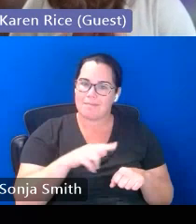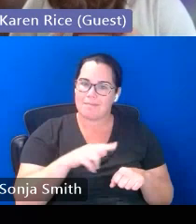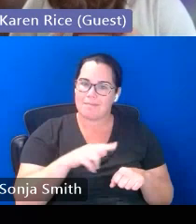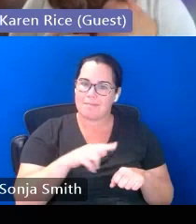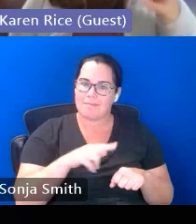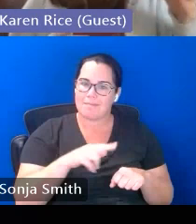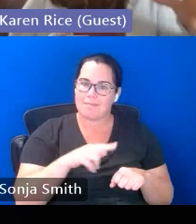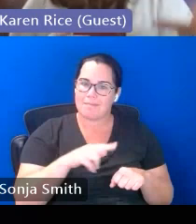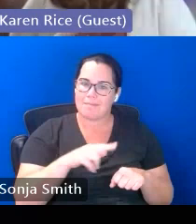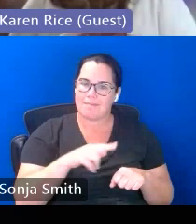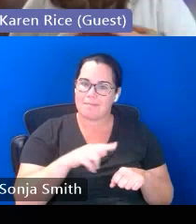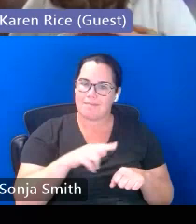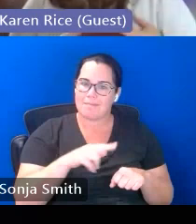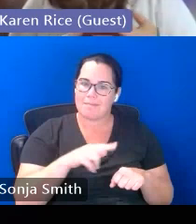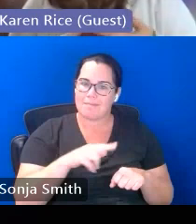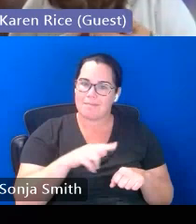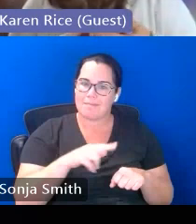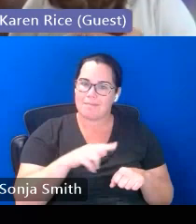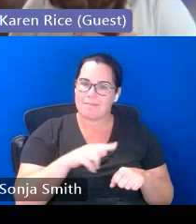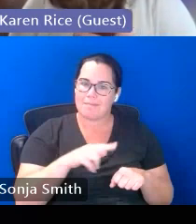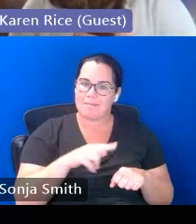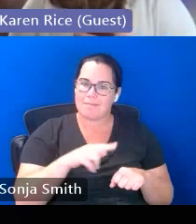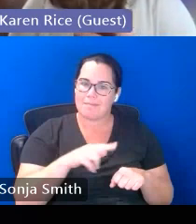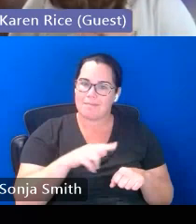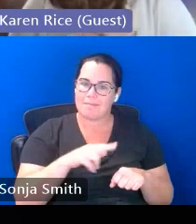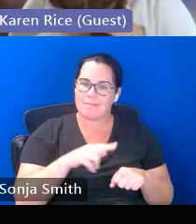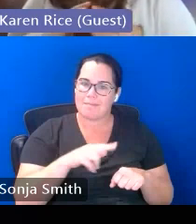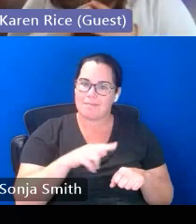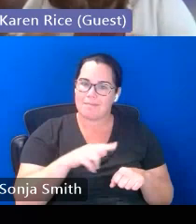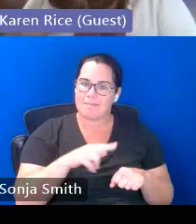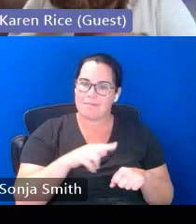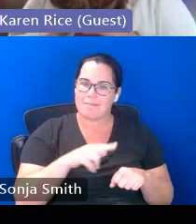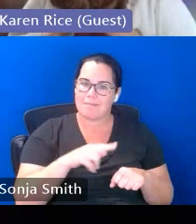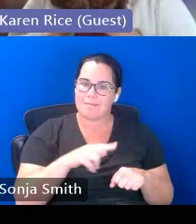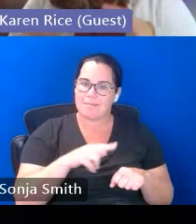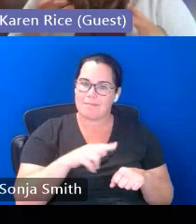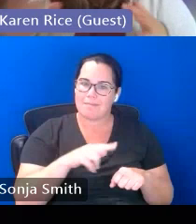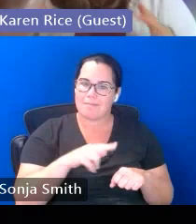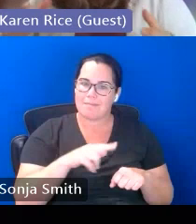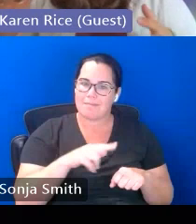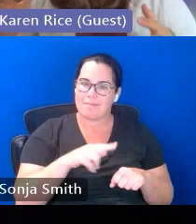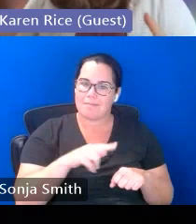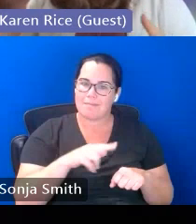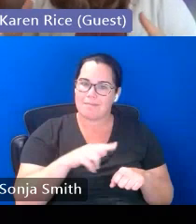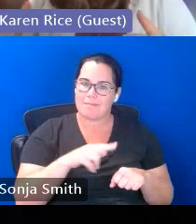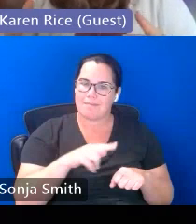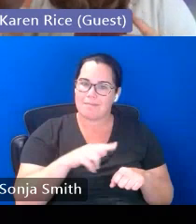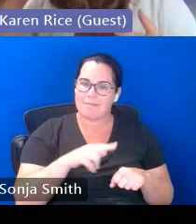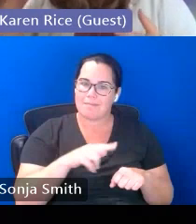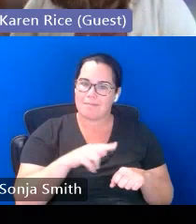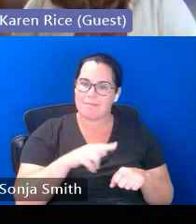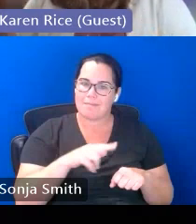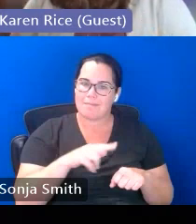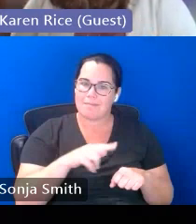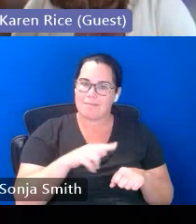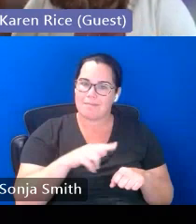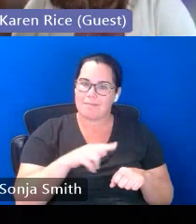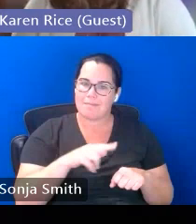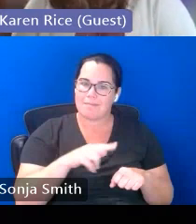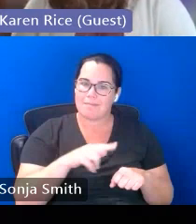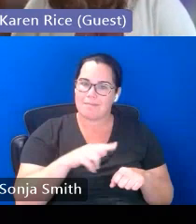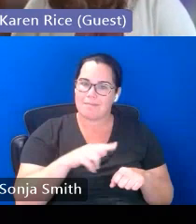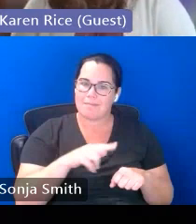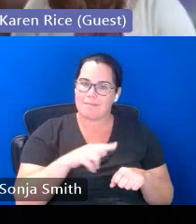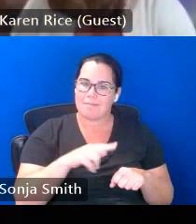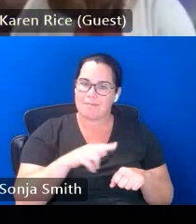meaning of mckinney-vento to make sure they understand all the enrollment issues and it really works to remove kind of that literacy roadblock to identifying